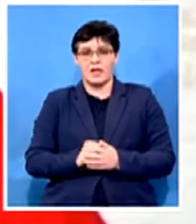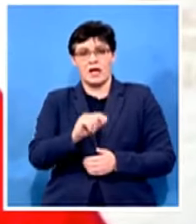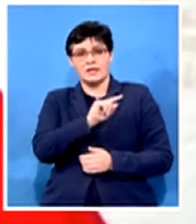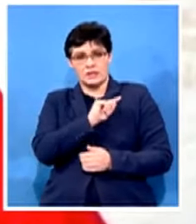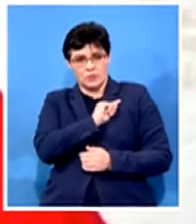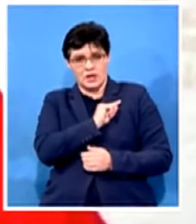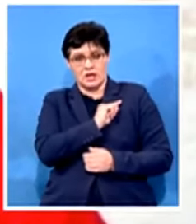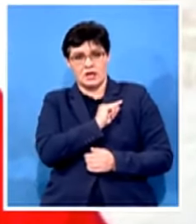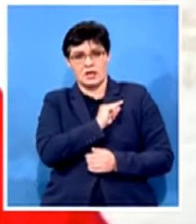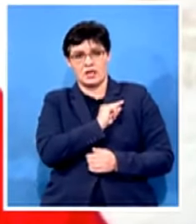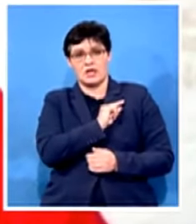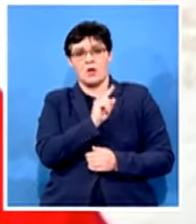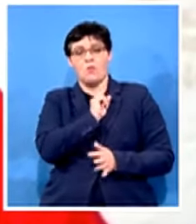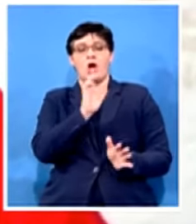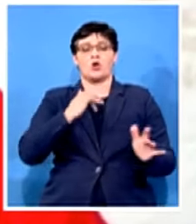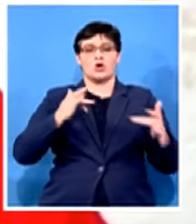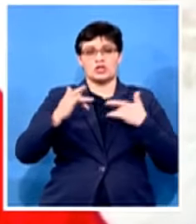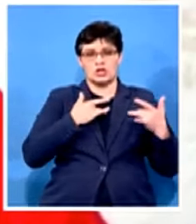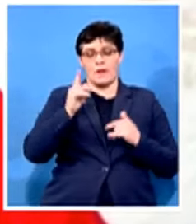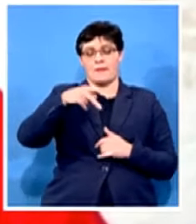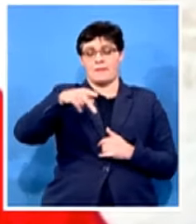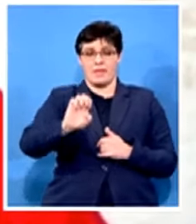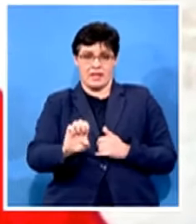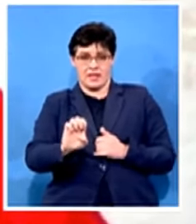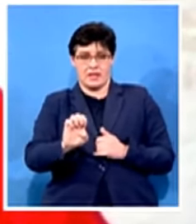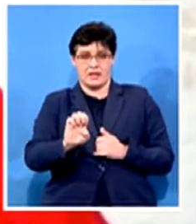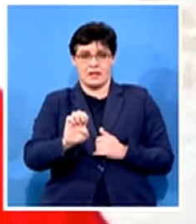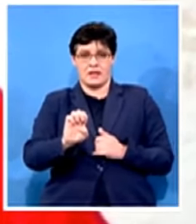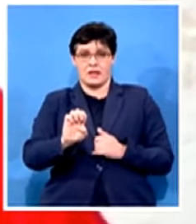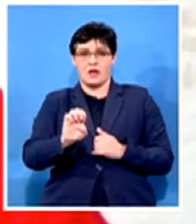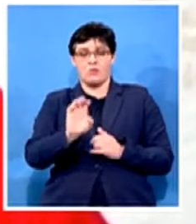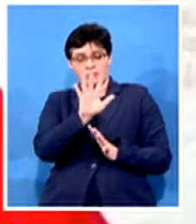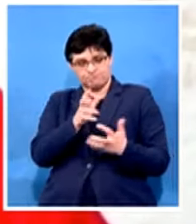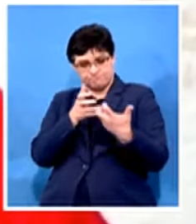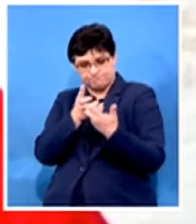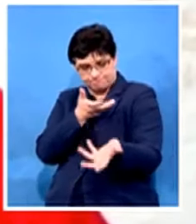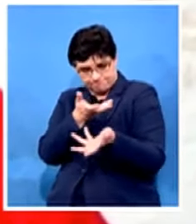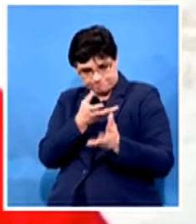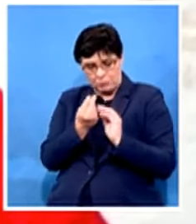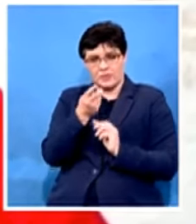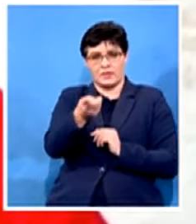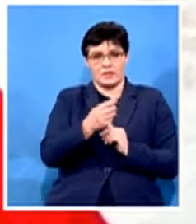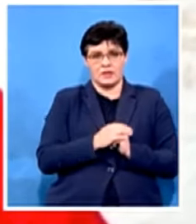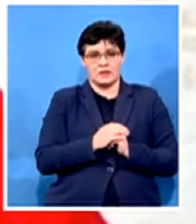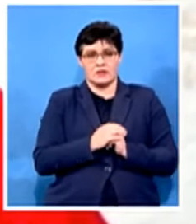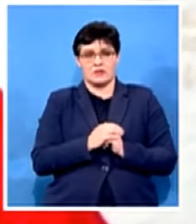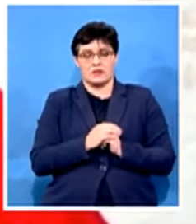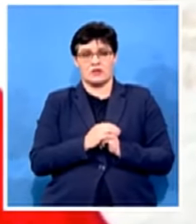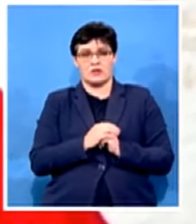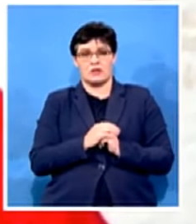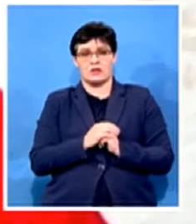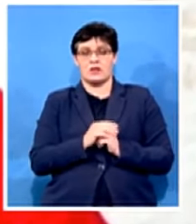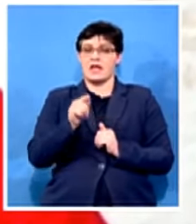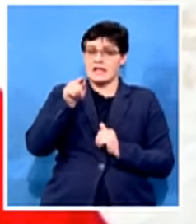issues of ppe we engaged him and uh in the process he also initiated you know